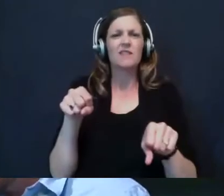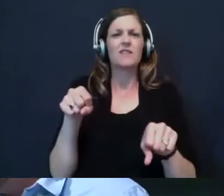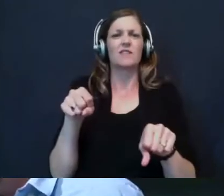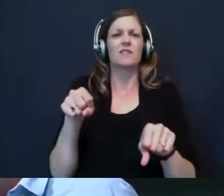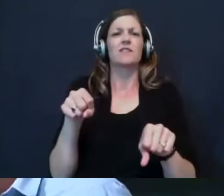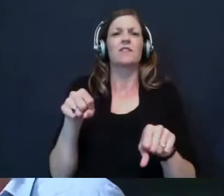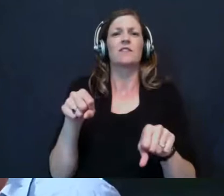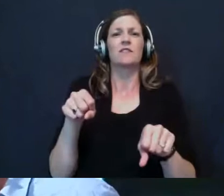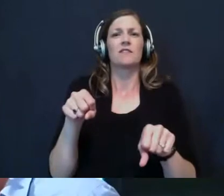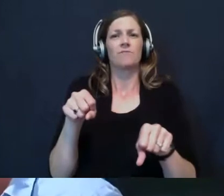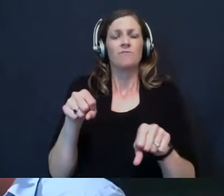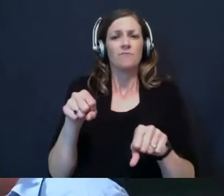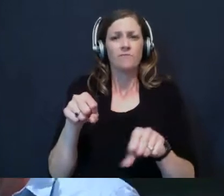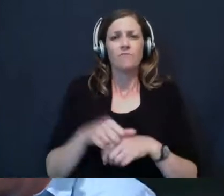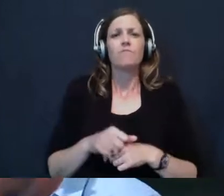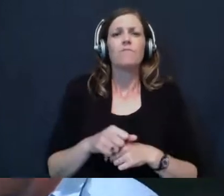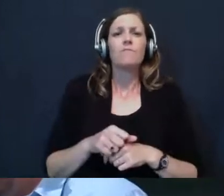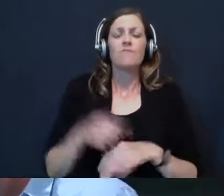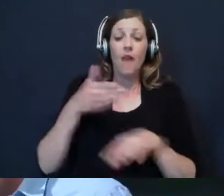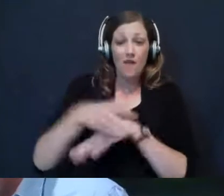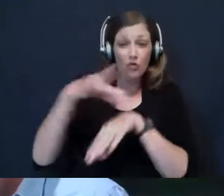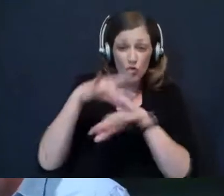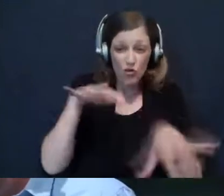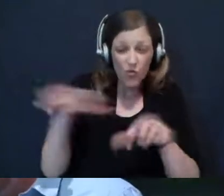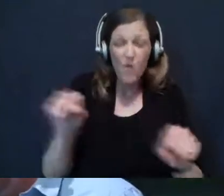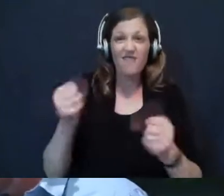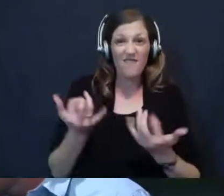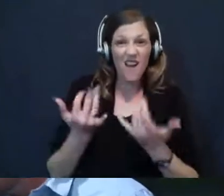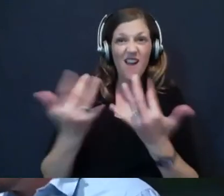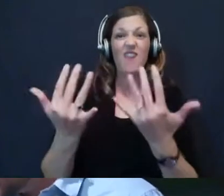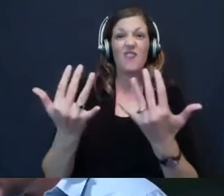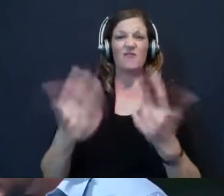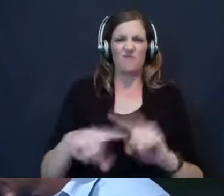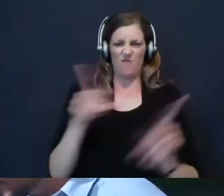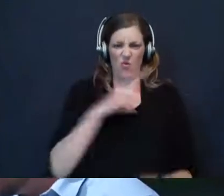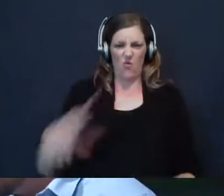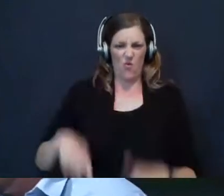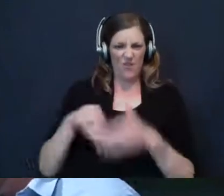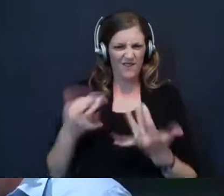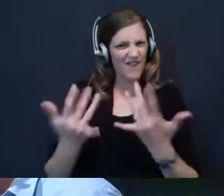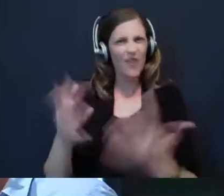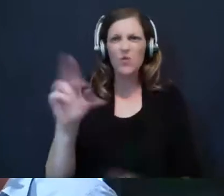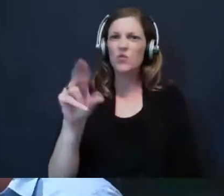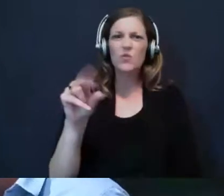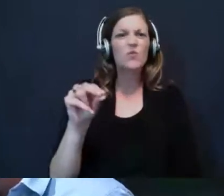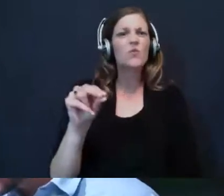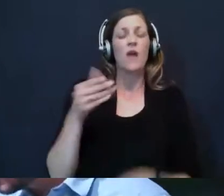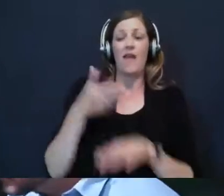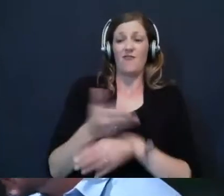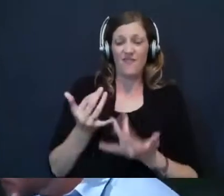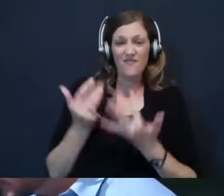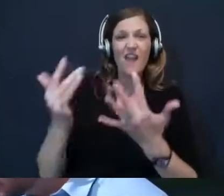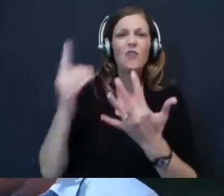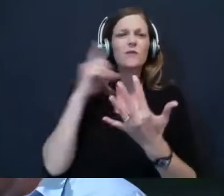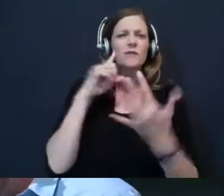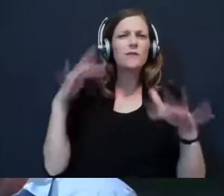But the Lord was not in the earthquake. And after the earthquake, a fire. But the Lord was not in the fire. And after the fire, the sound of